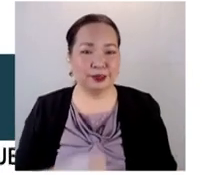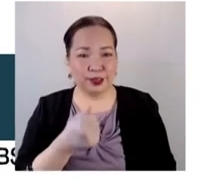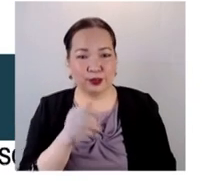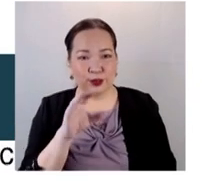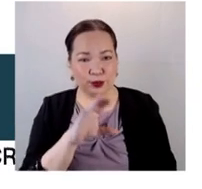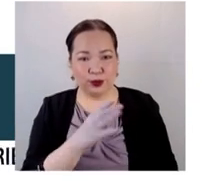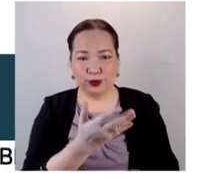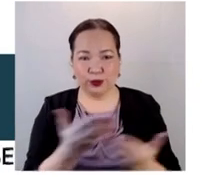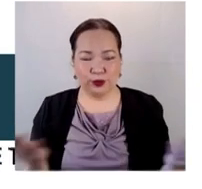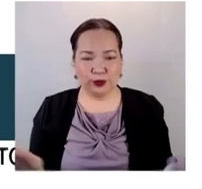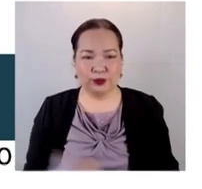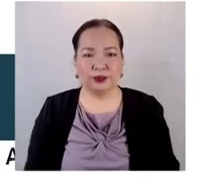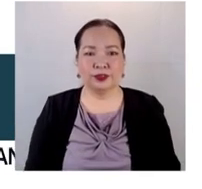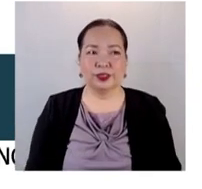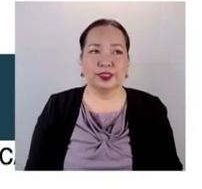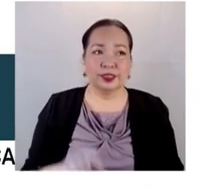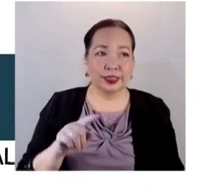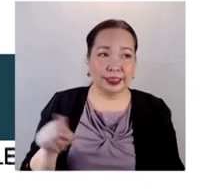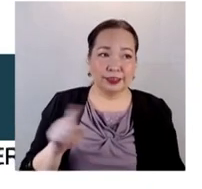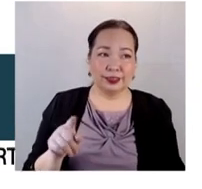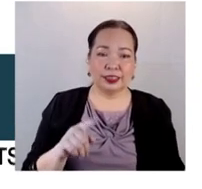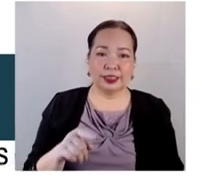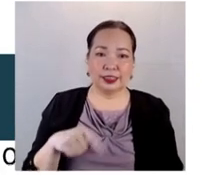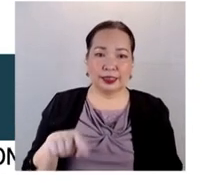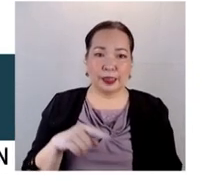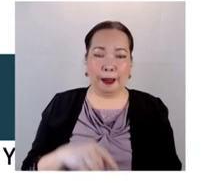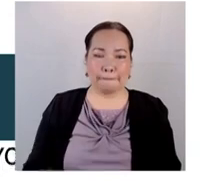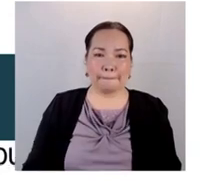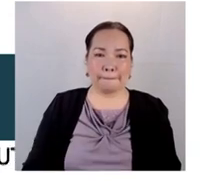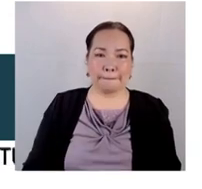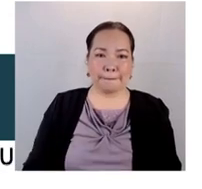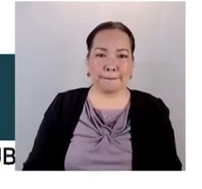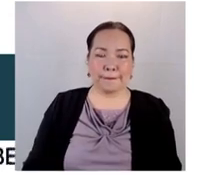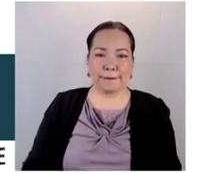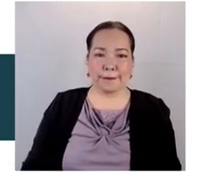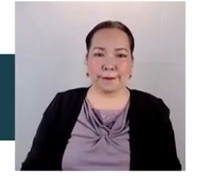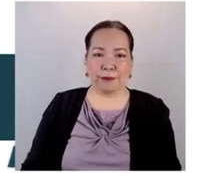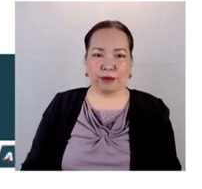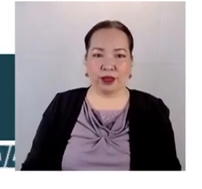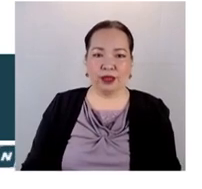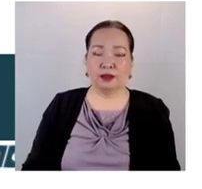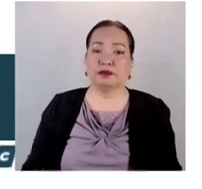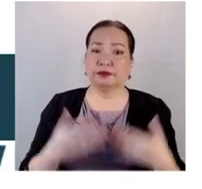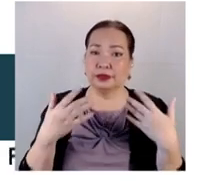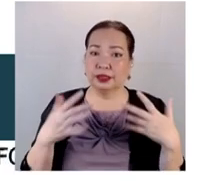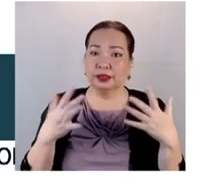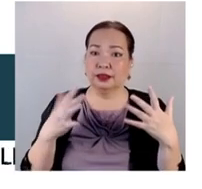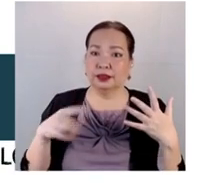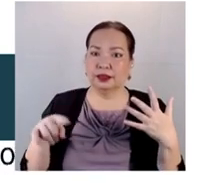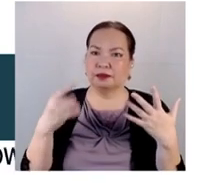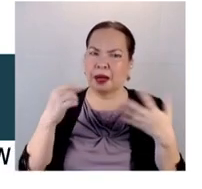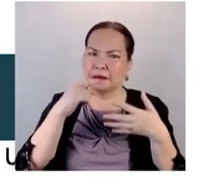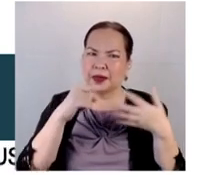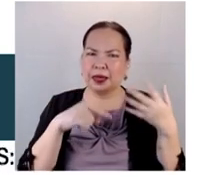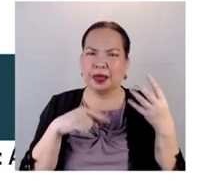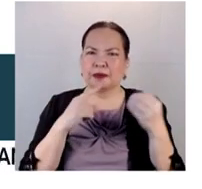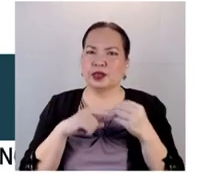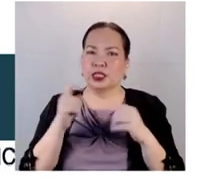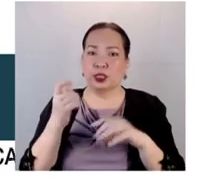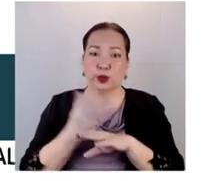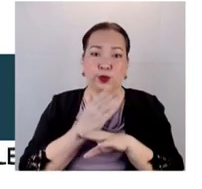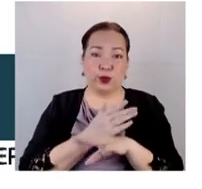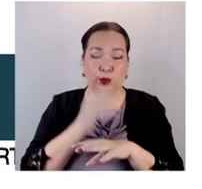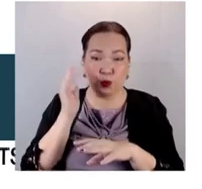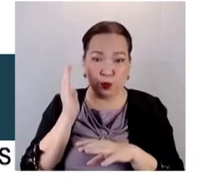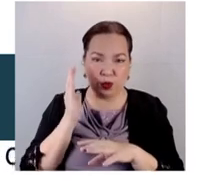good afternoon to all the televiewers of your program. Right. Things have been said about the many reforms that the Comelec